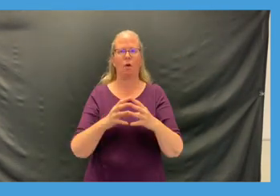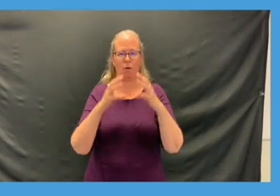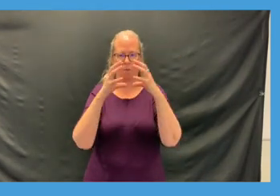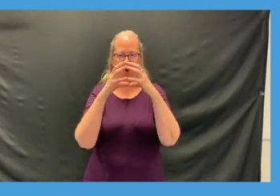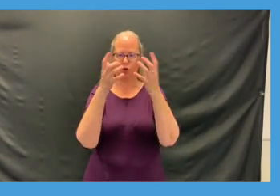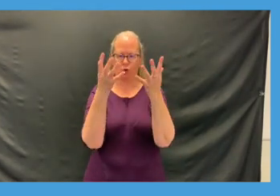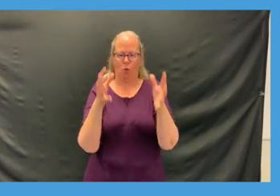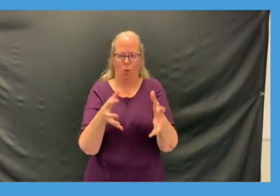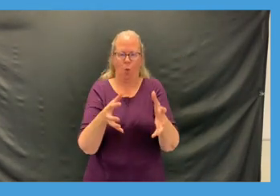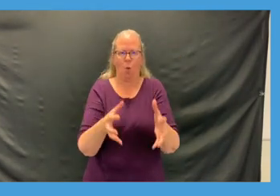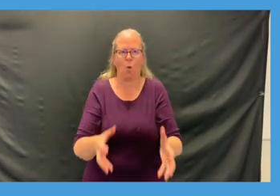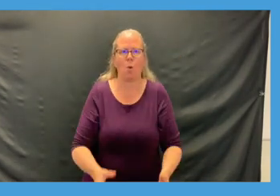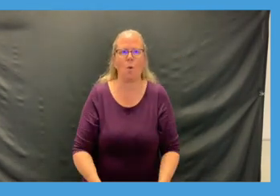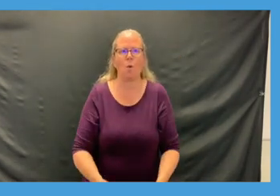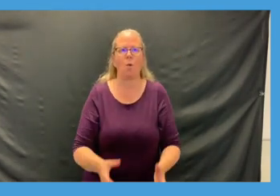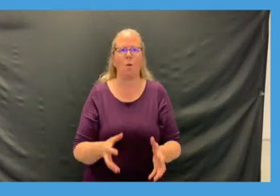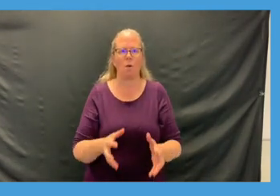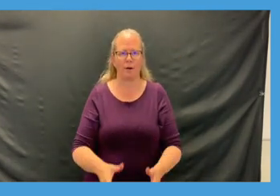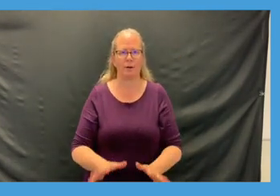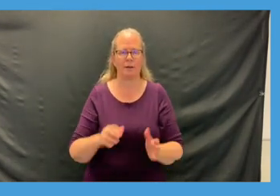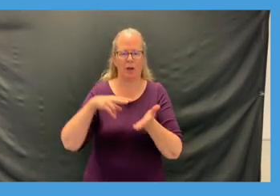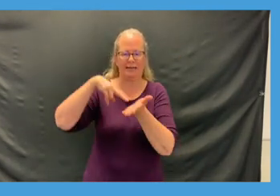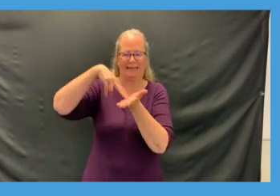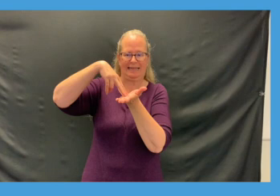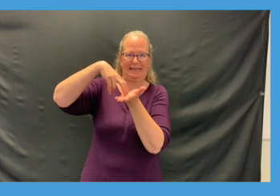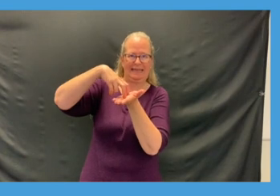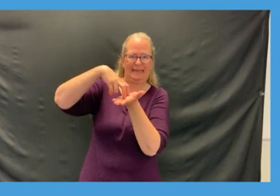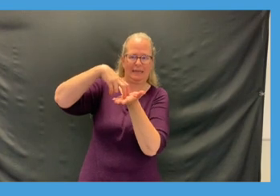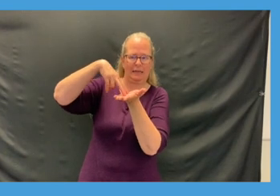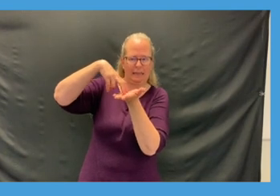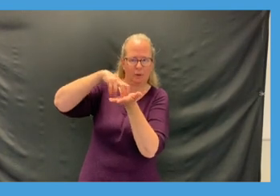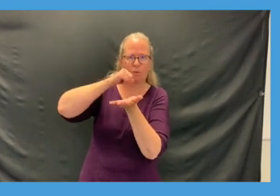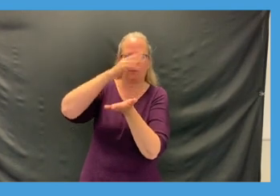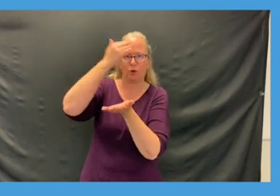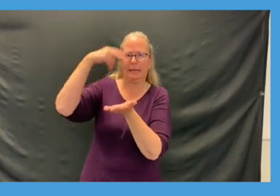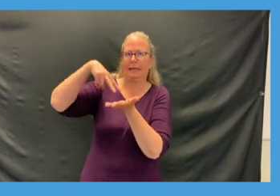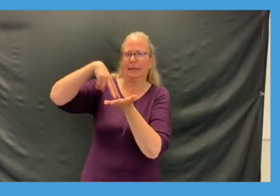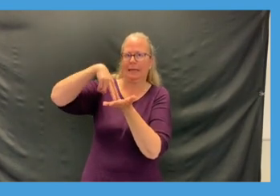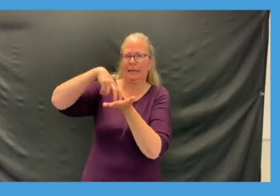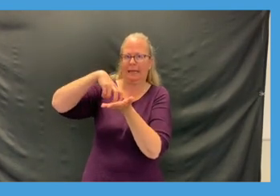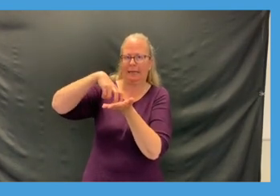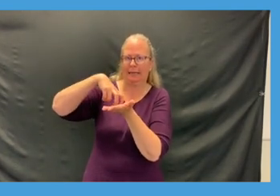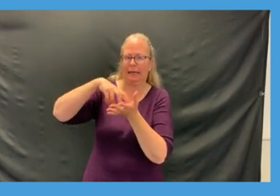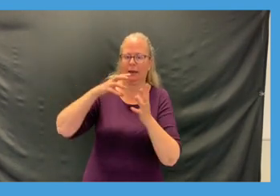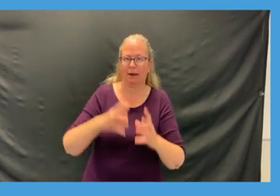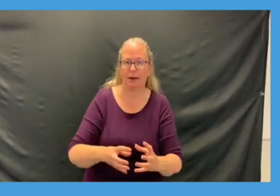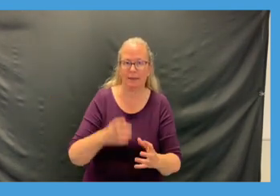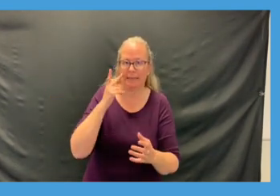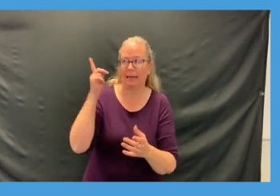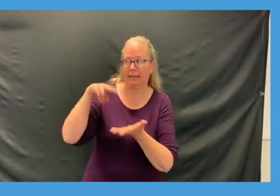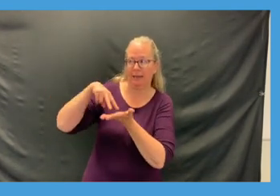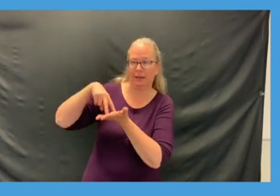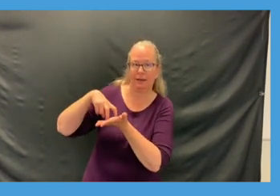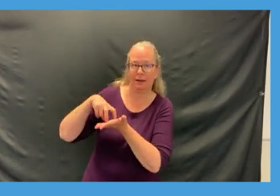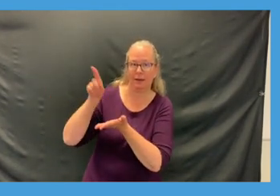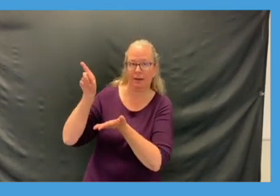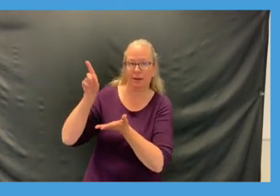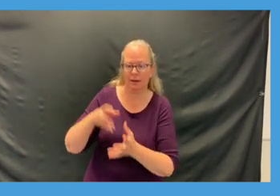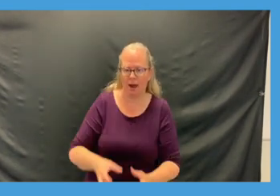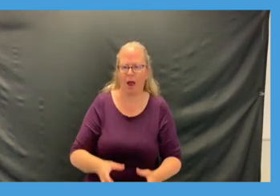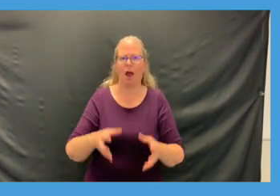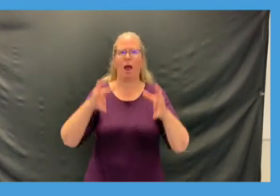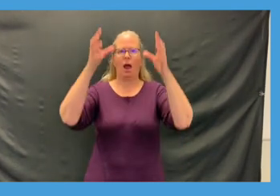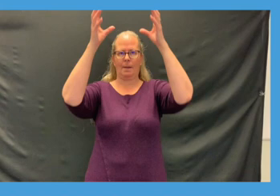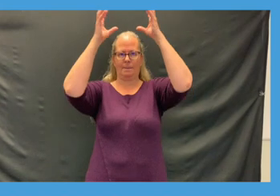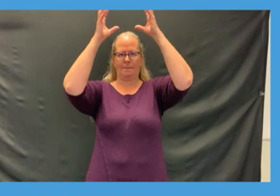up and reach down into a squat bend those knees and reach up down